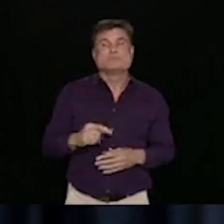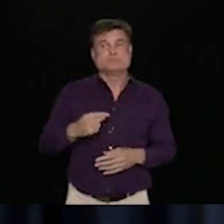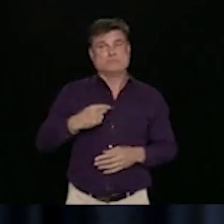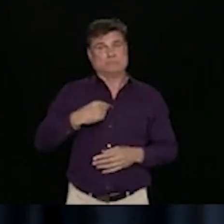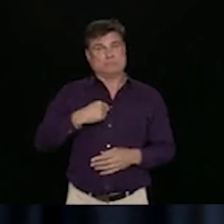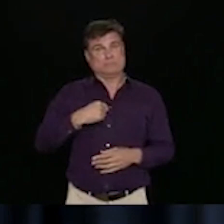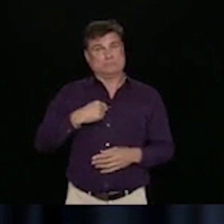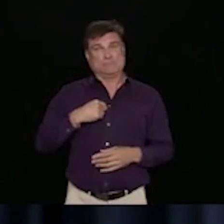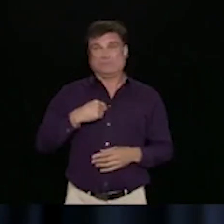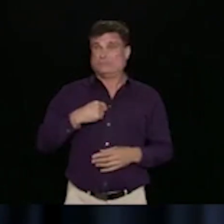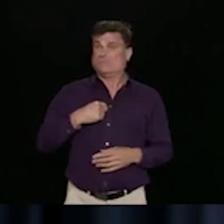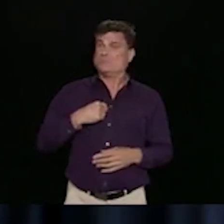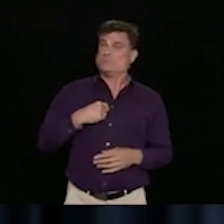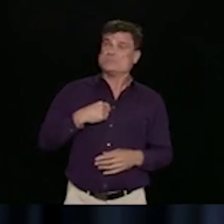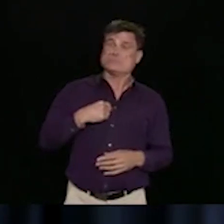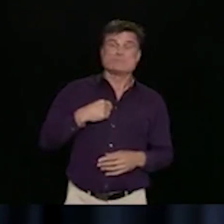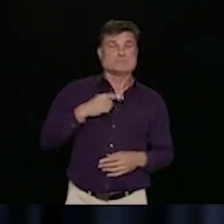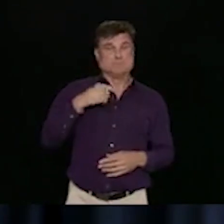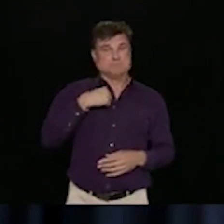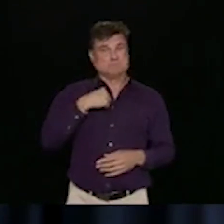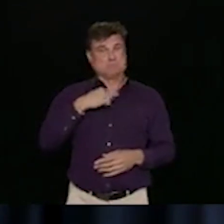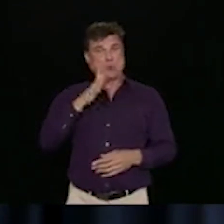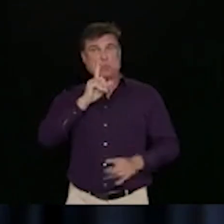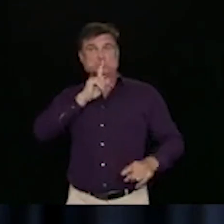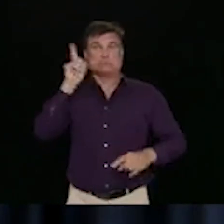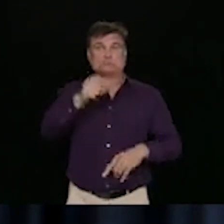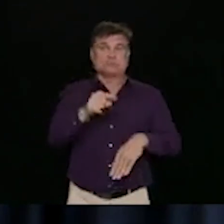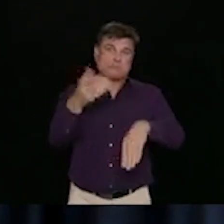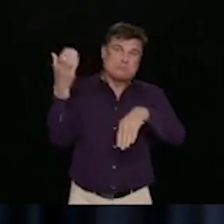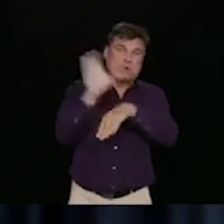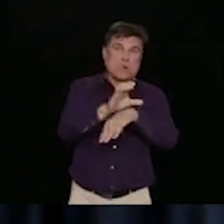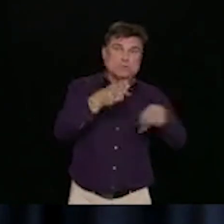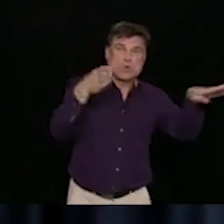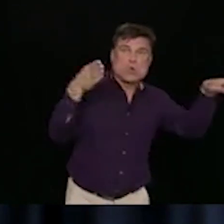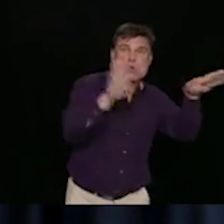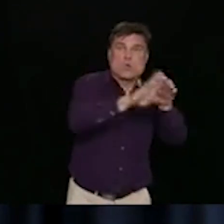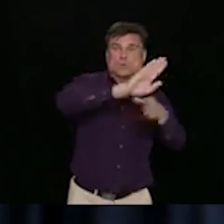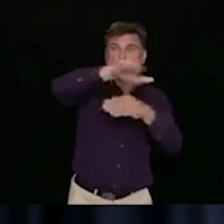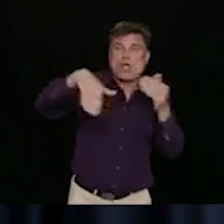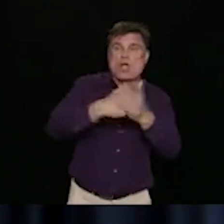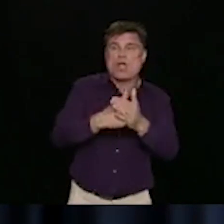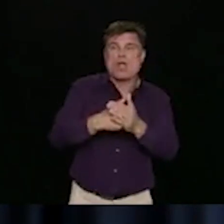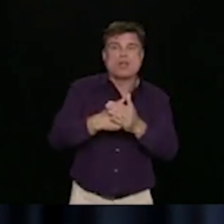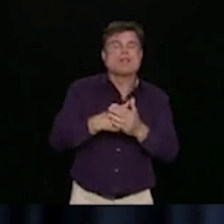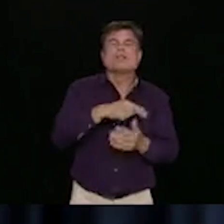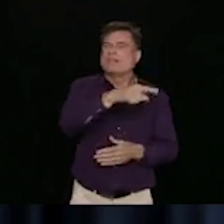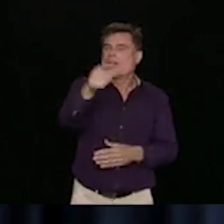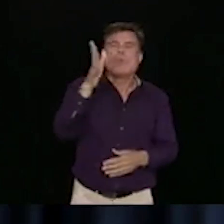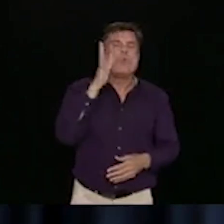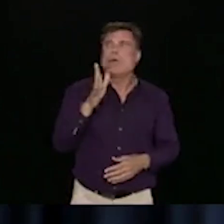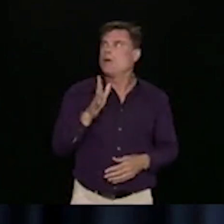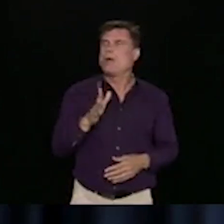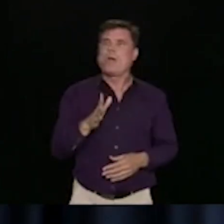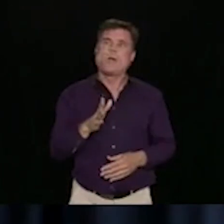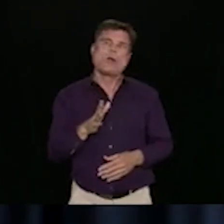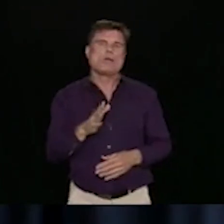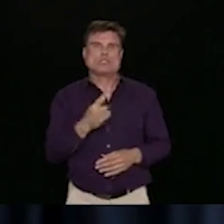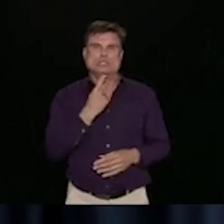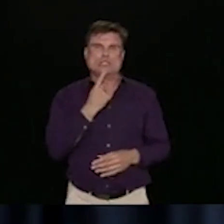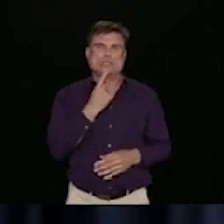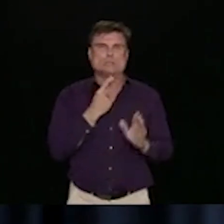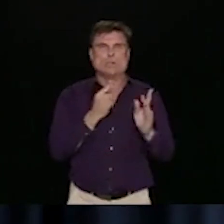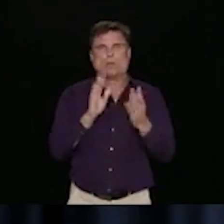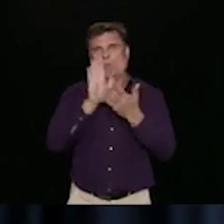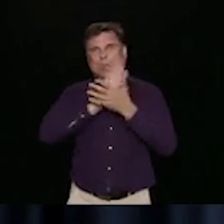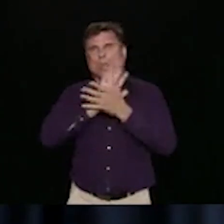it's much better for us to work with industry, to work with residents, to work with people and say, how can we do this in the best possible way, in the